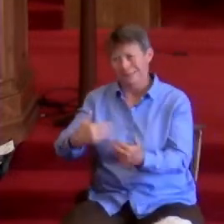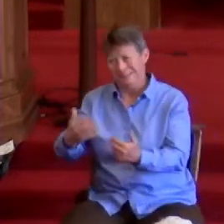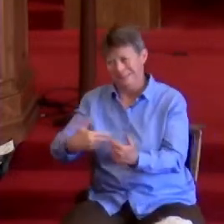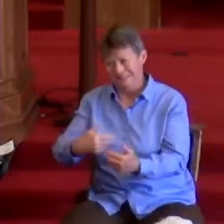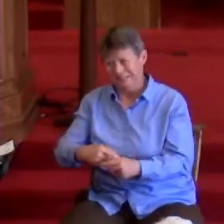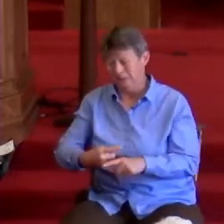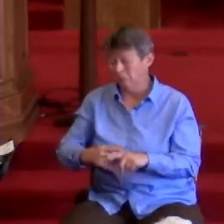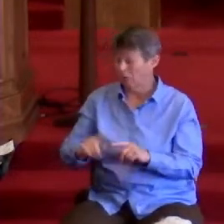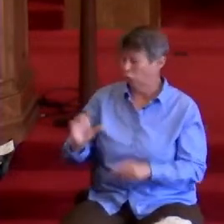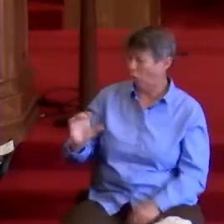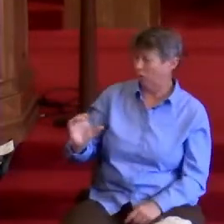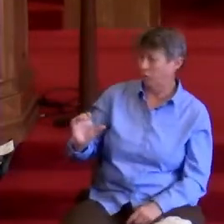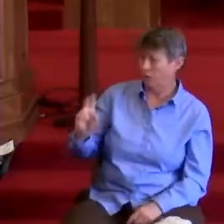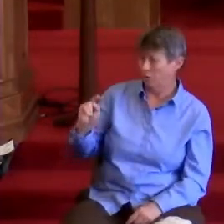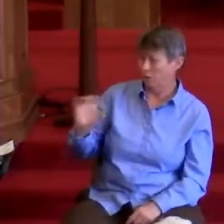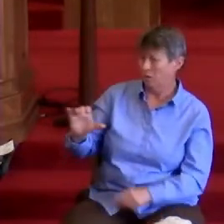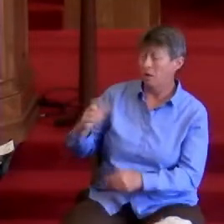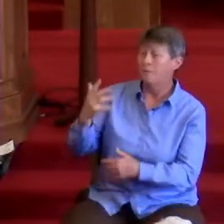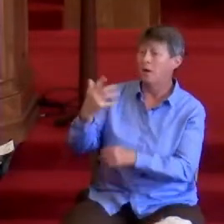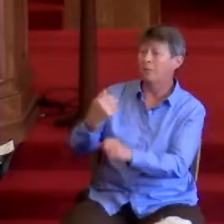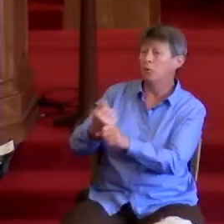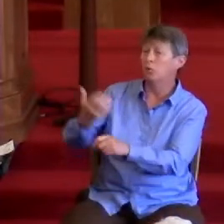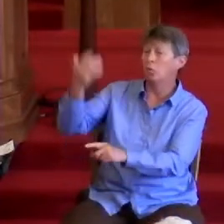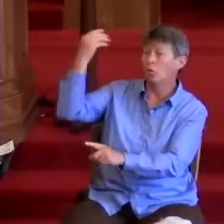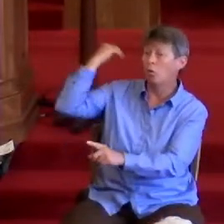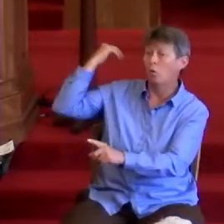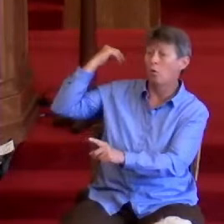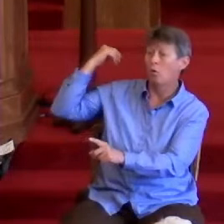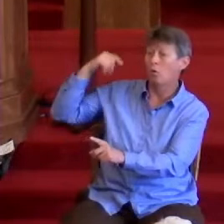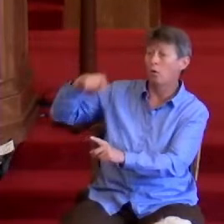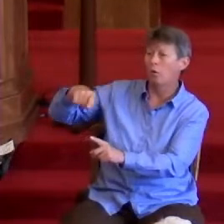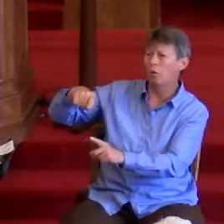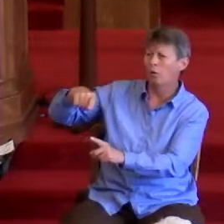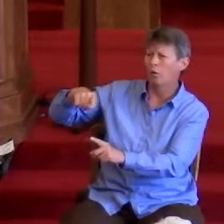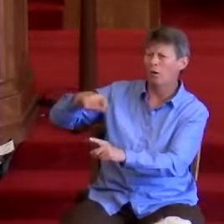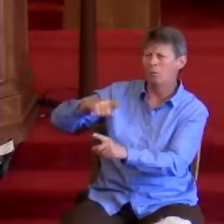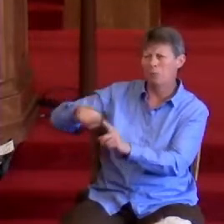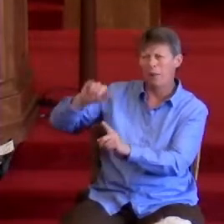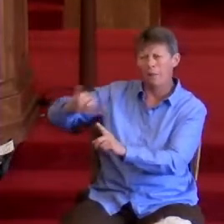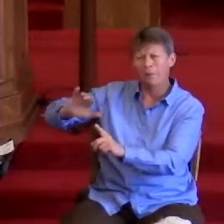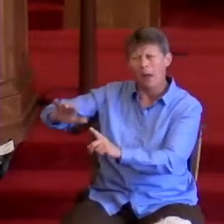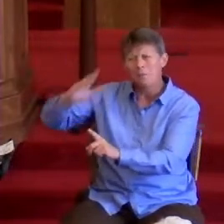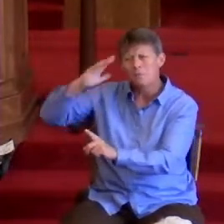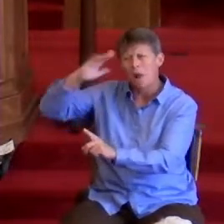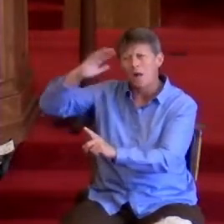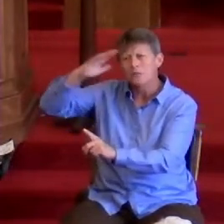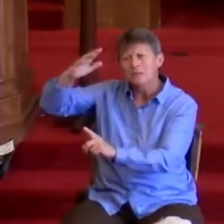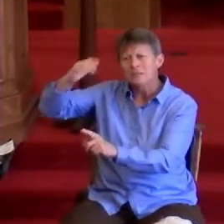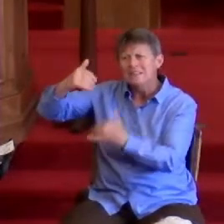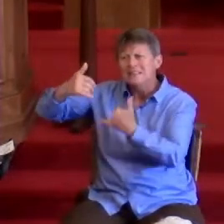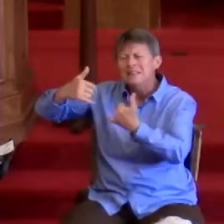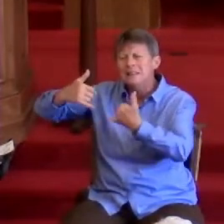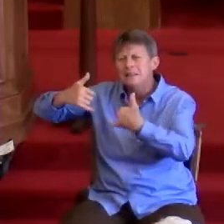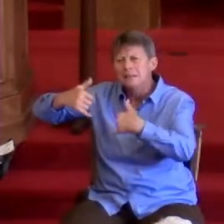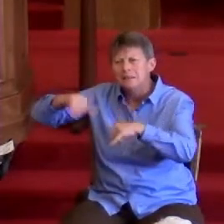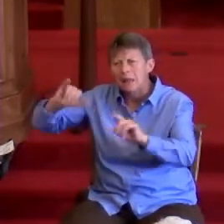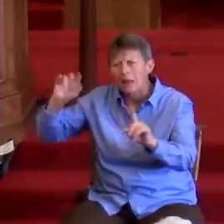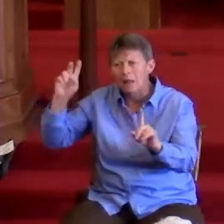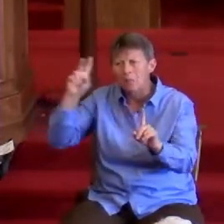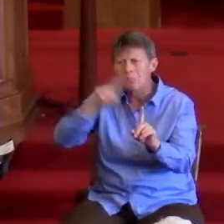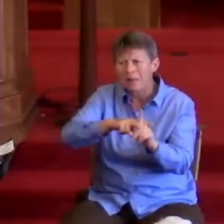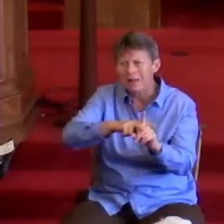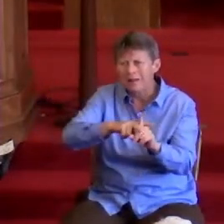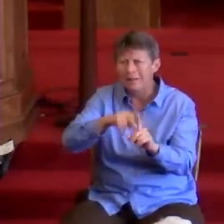may have been five years ago, the ideology behind it is just as real, and gaining